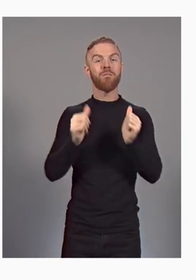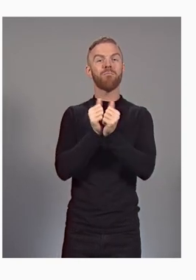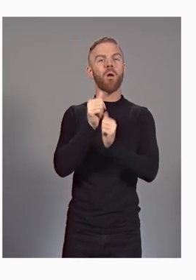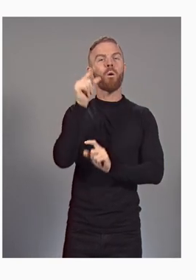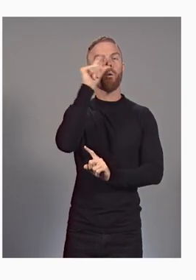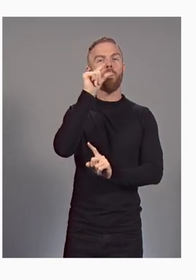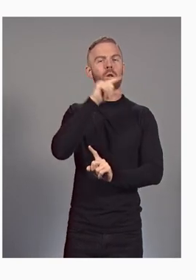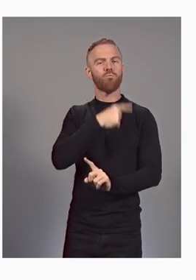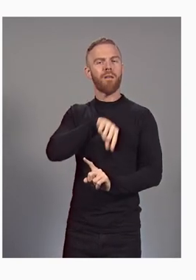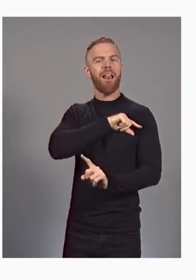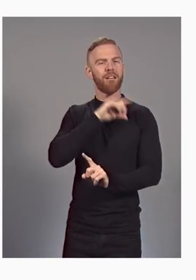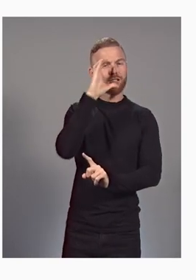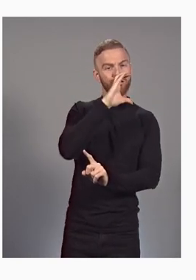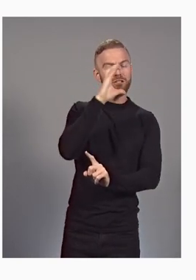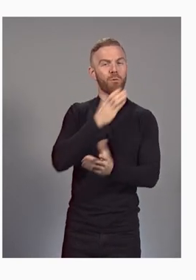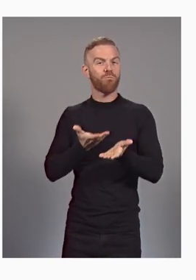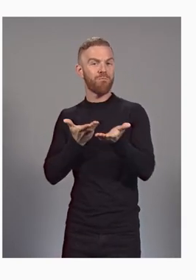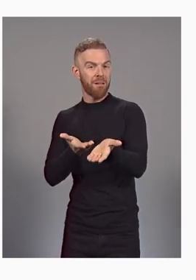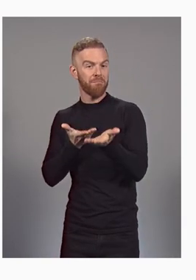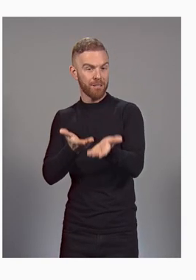search and recommendations.